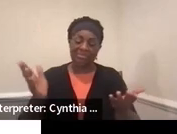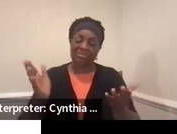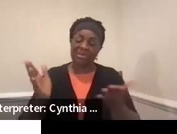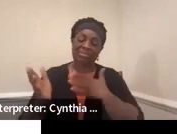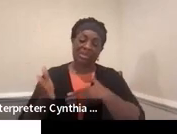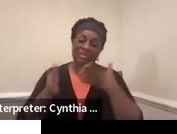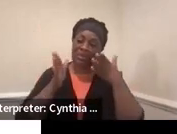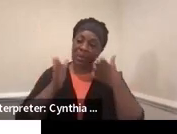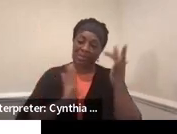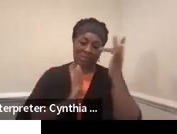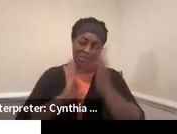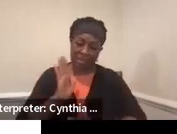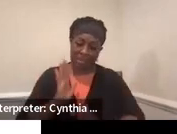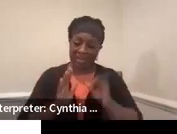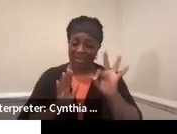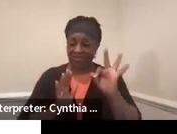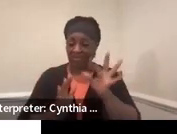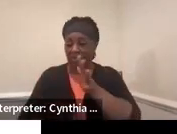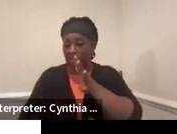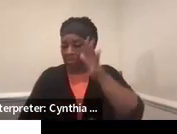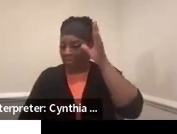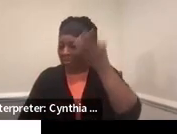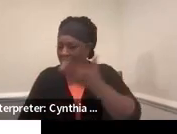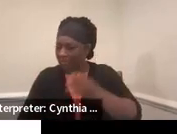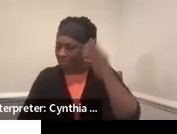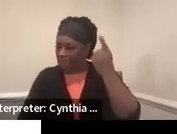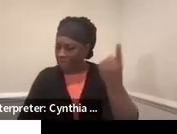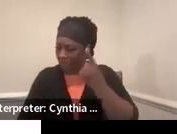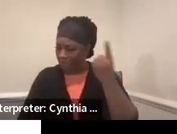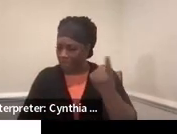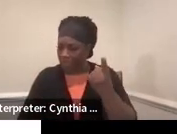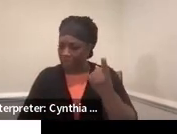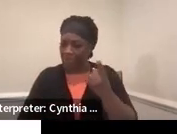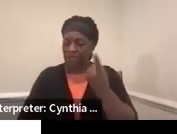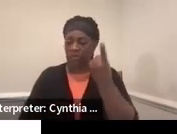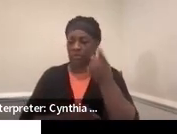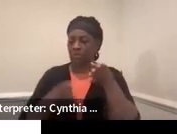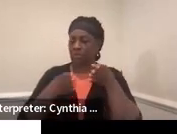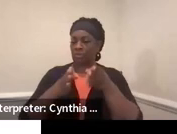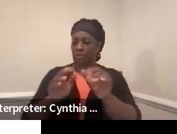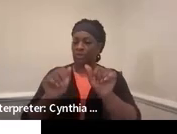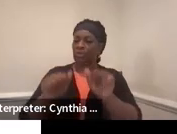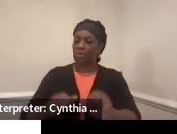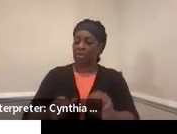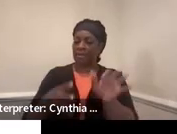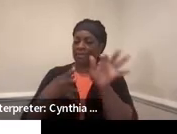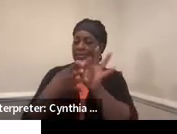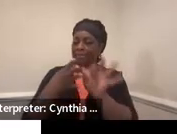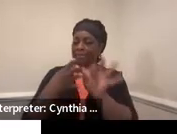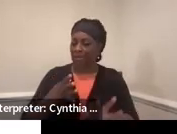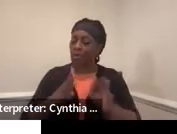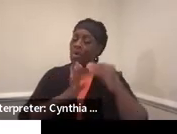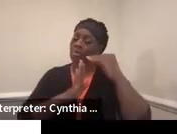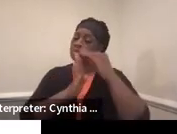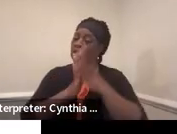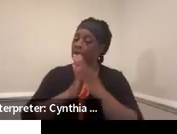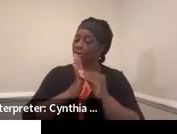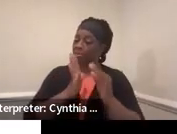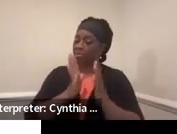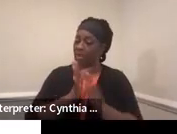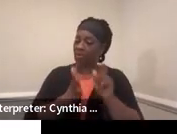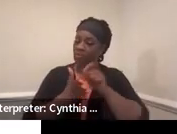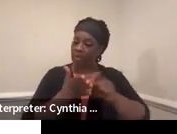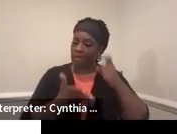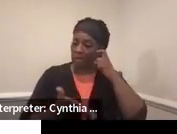If the parents invite someone, this is one way you could choose to document that. So this is the written